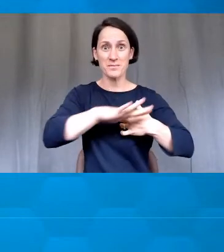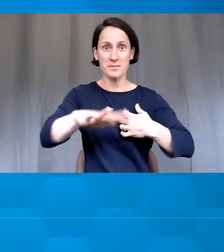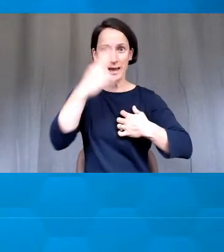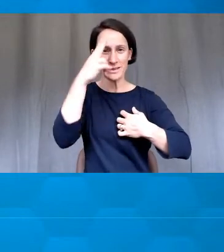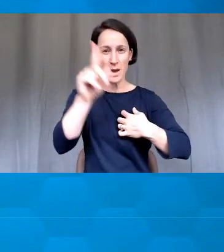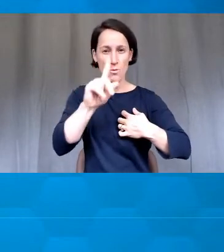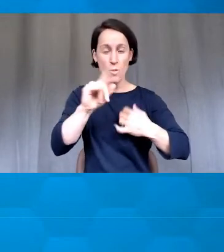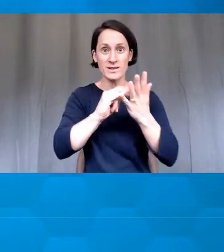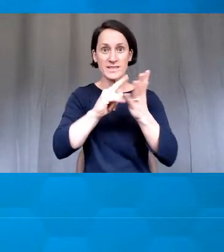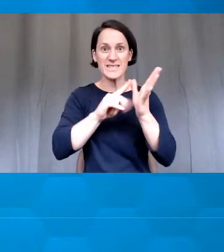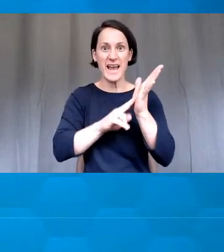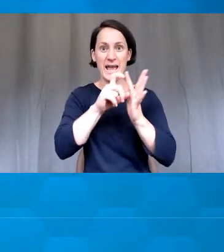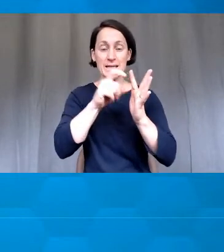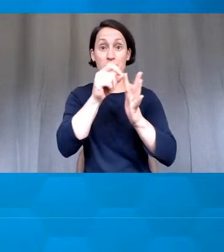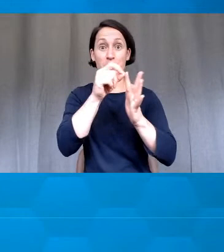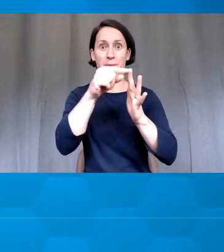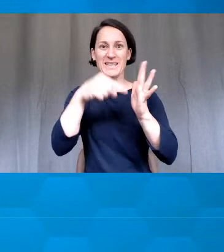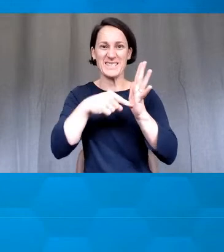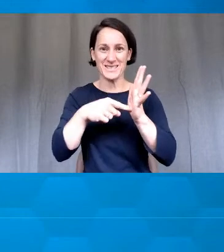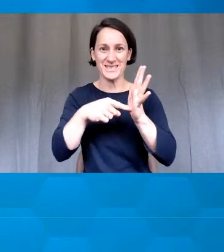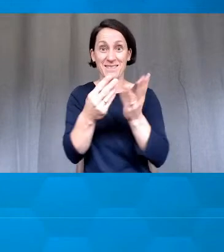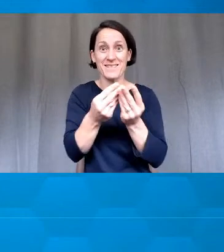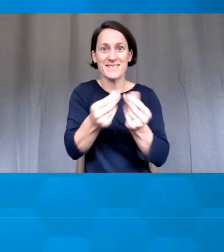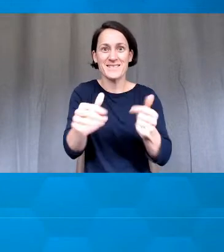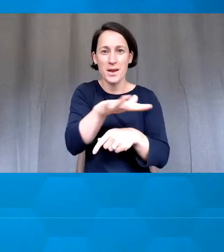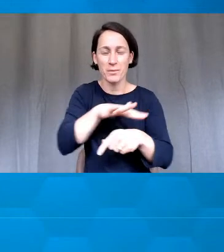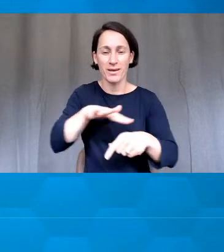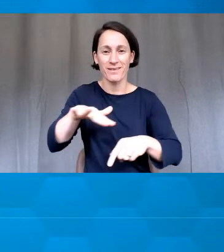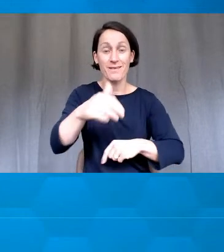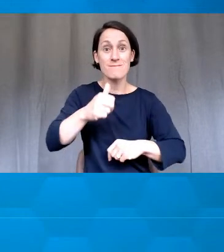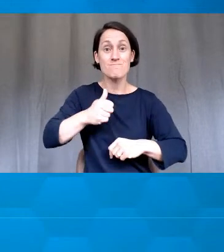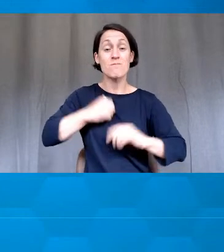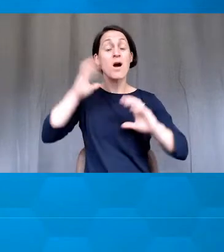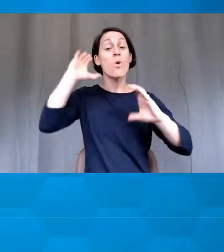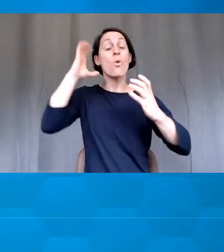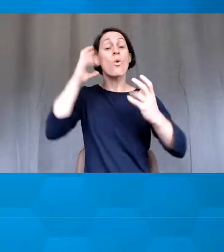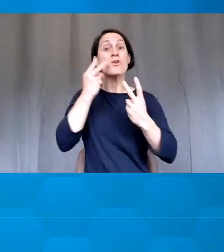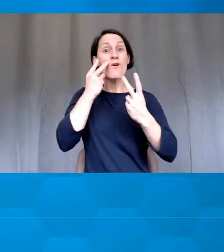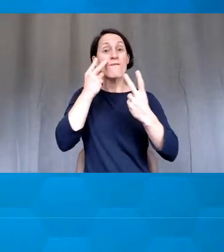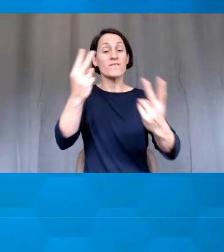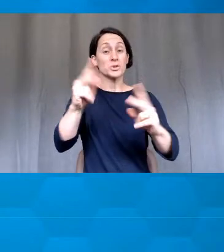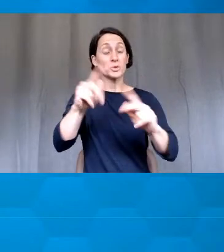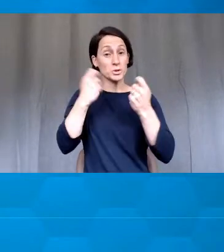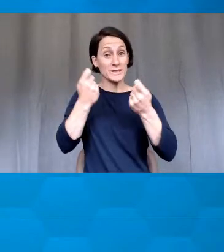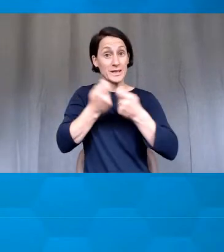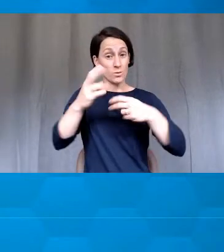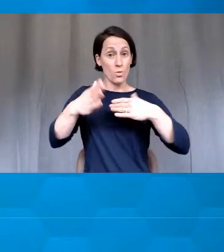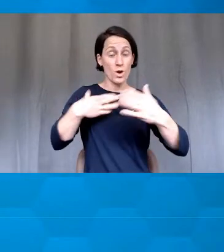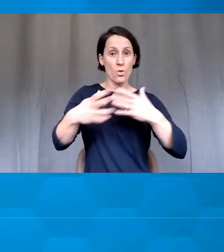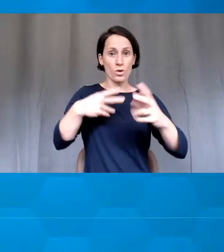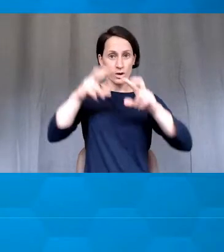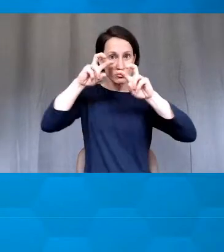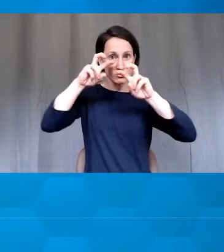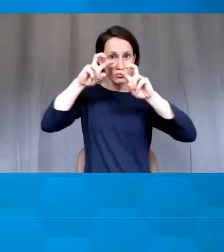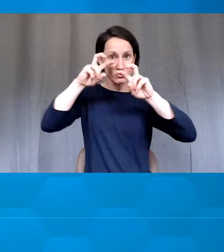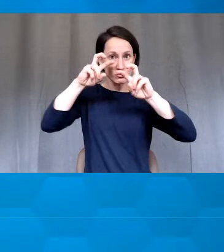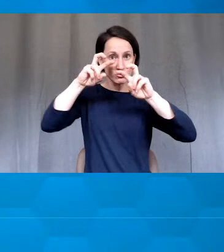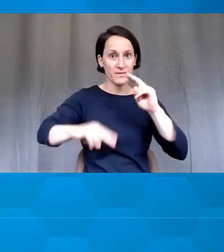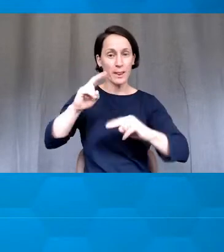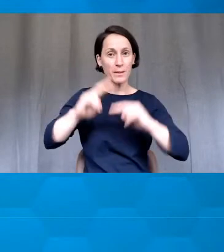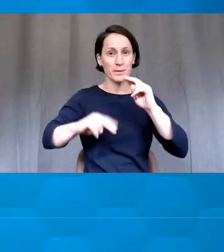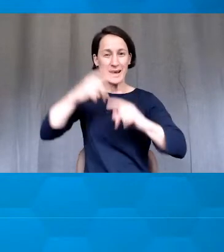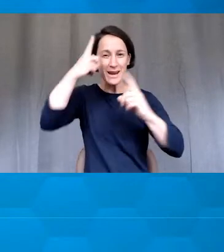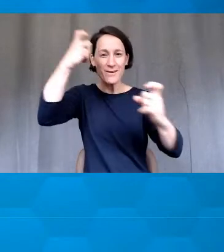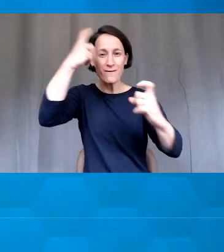This is where my team the audio visual team conduct research and development innovation into the exciting